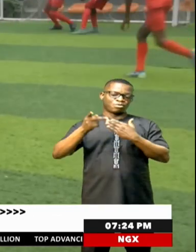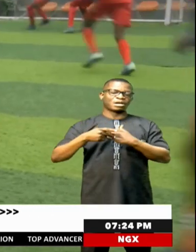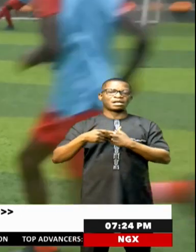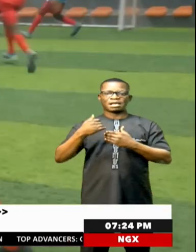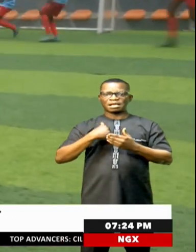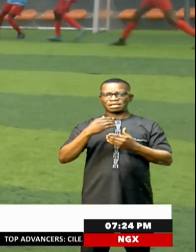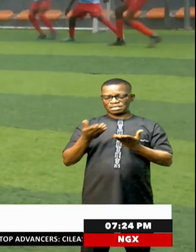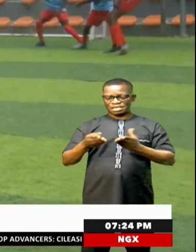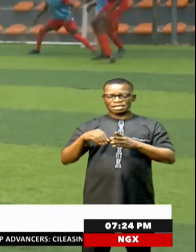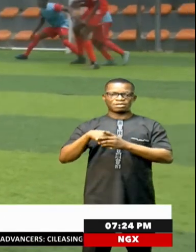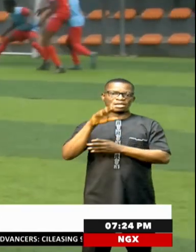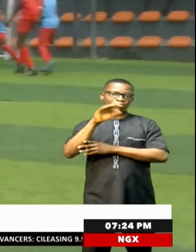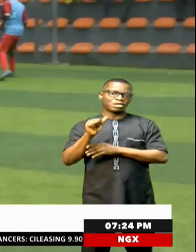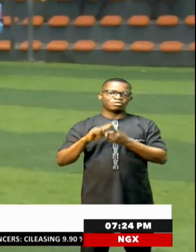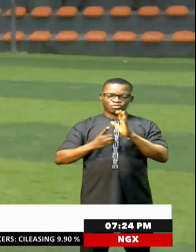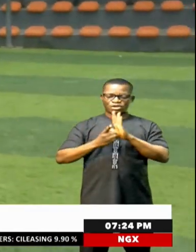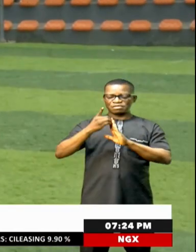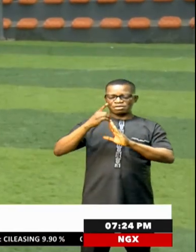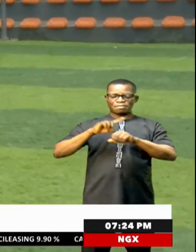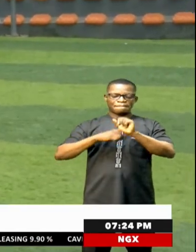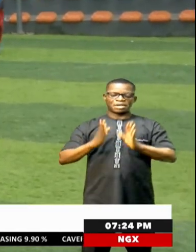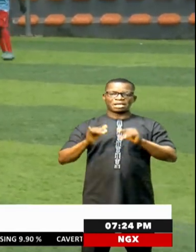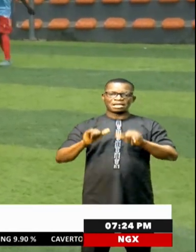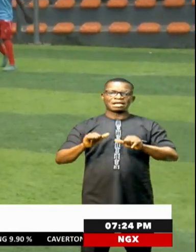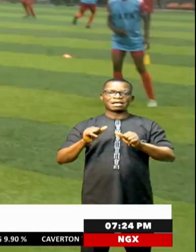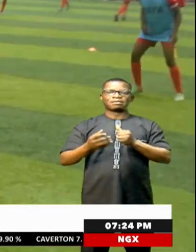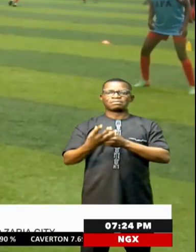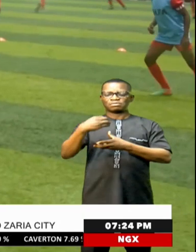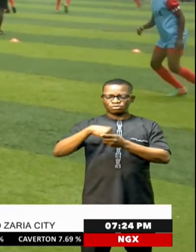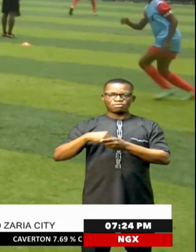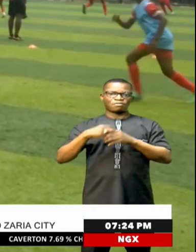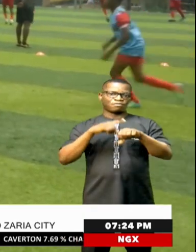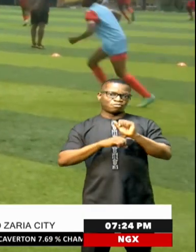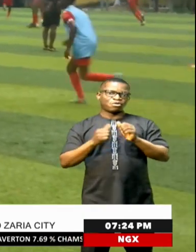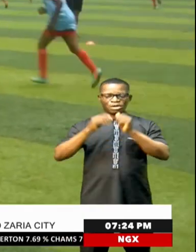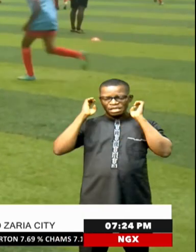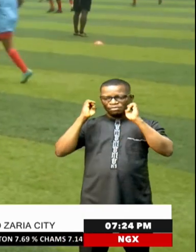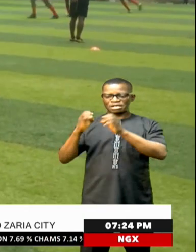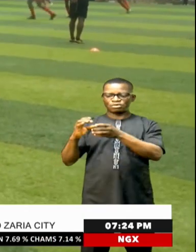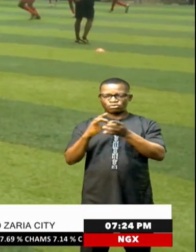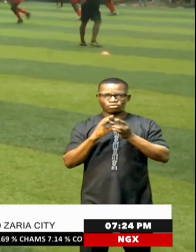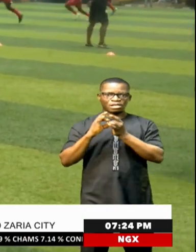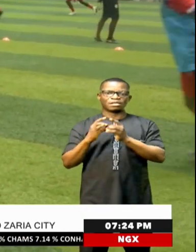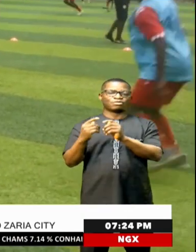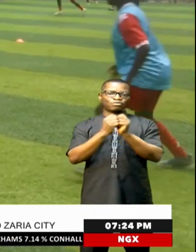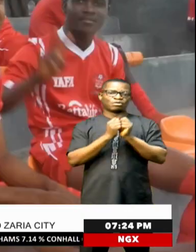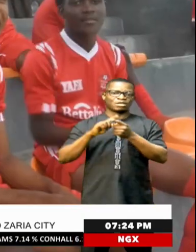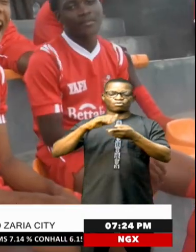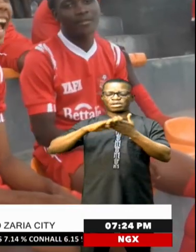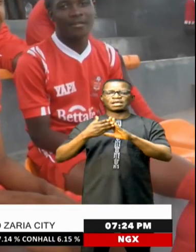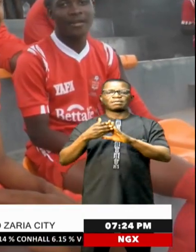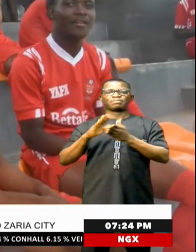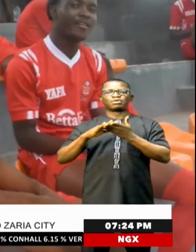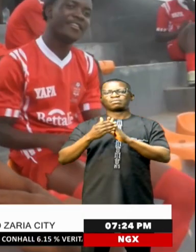Jaws and Abuja, hopes to develop players who can combine football and education with the vision of creating a pathway to making them professional players in the future.